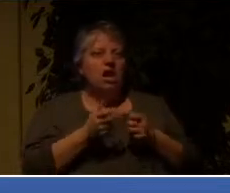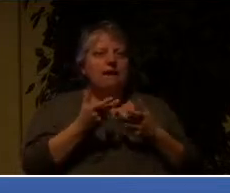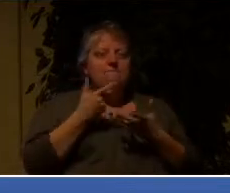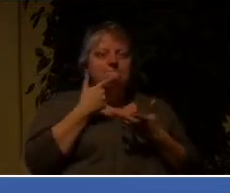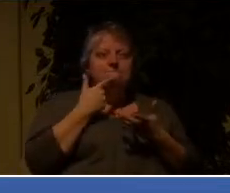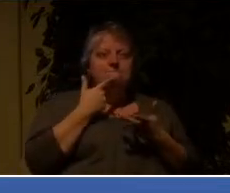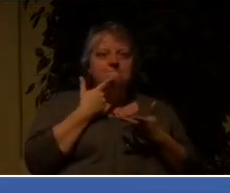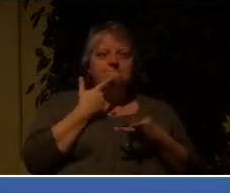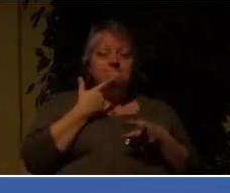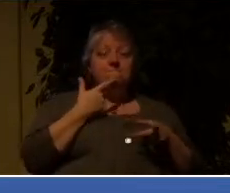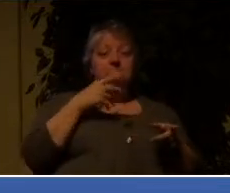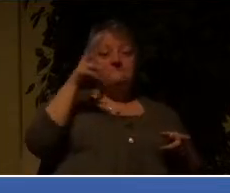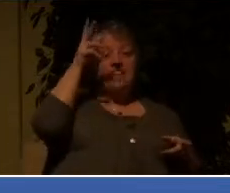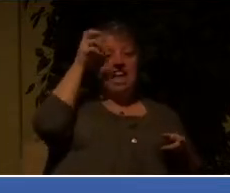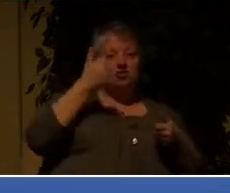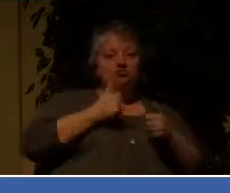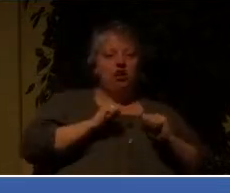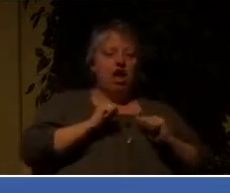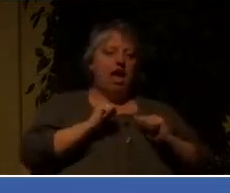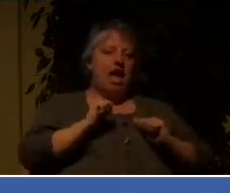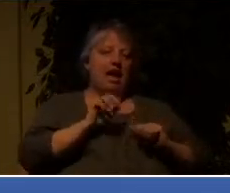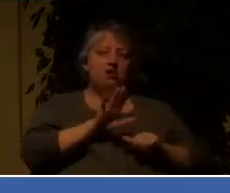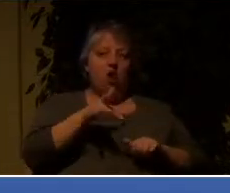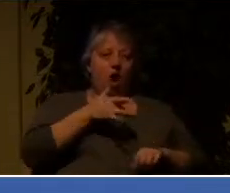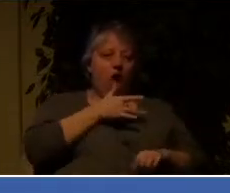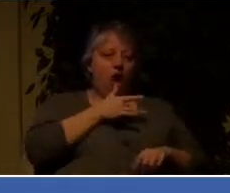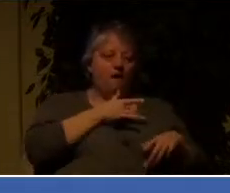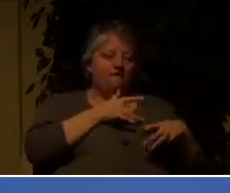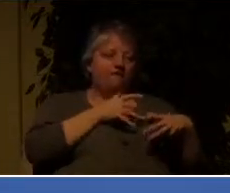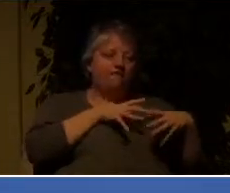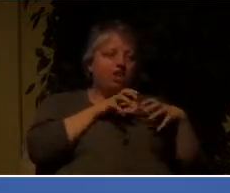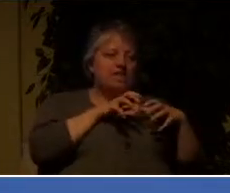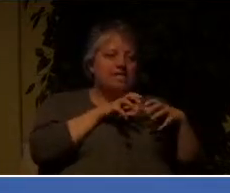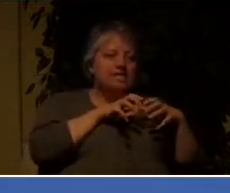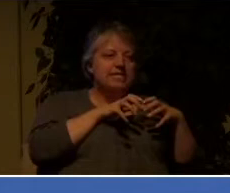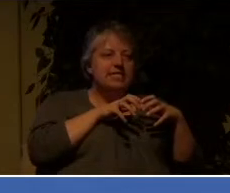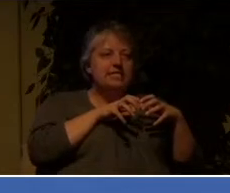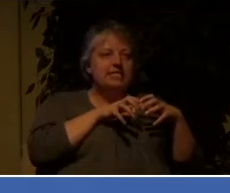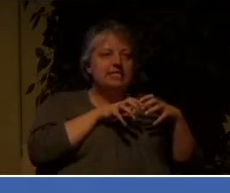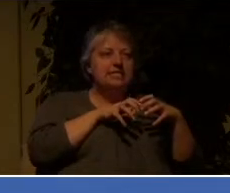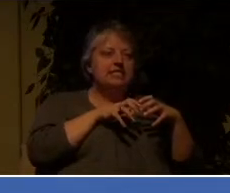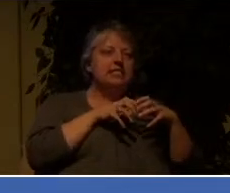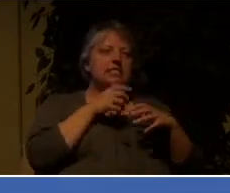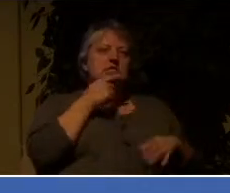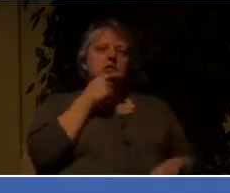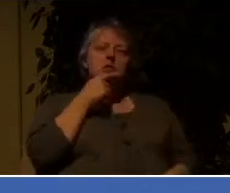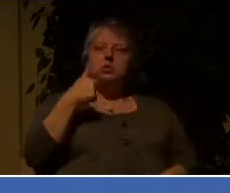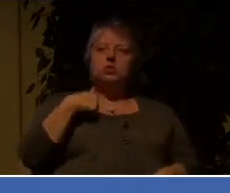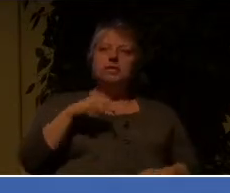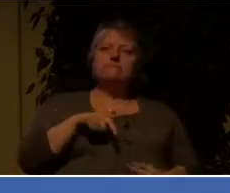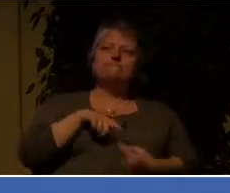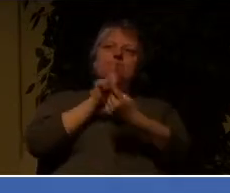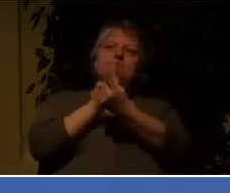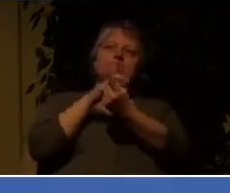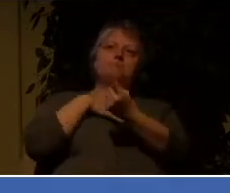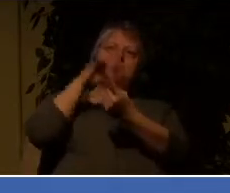heart. And he will try to convince me that if I stand up to my boss, I will be without a job.